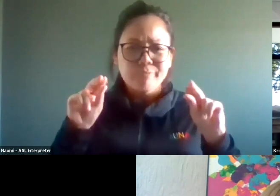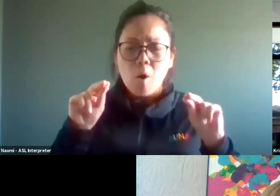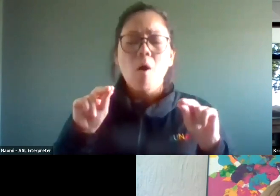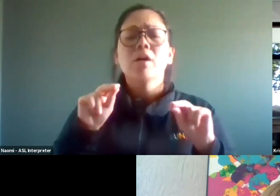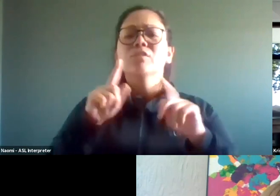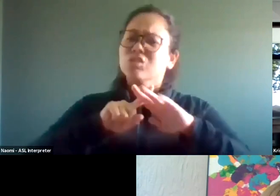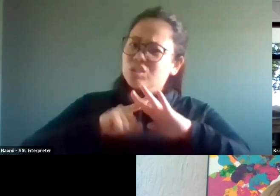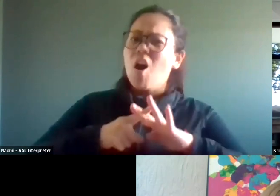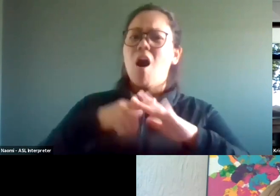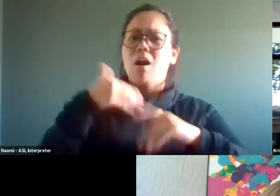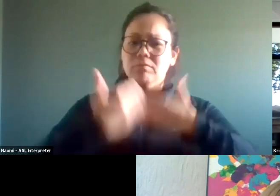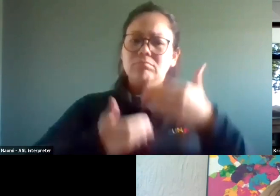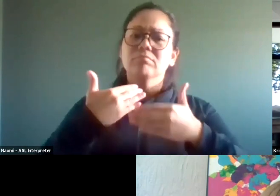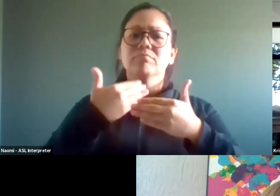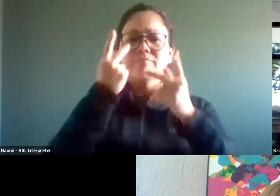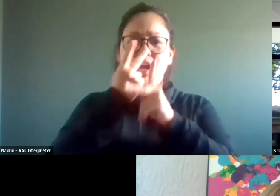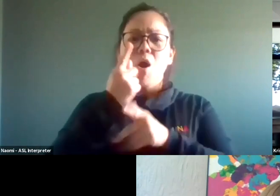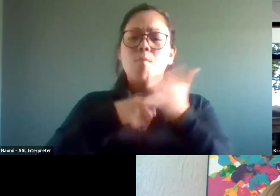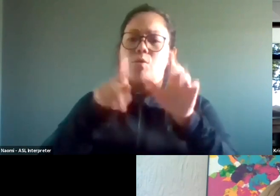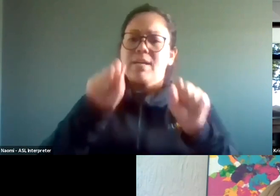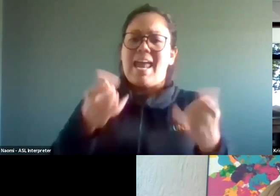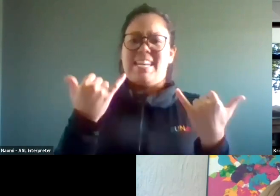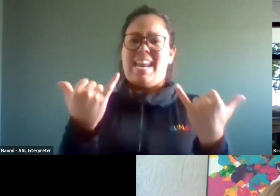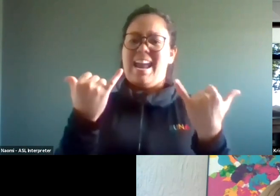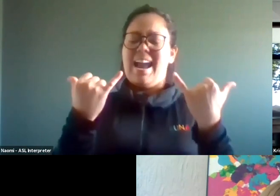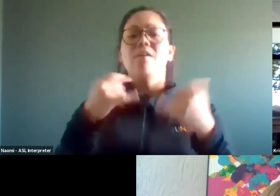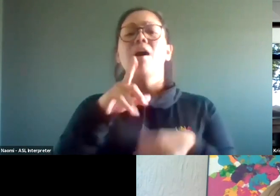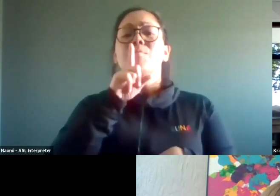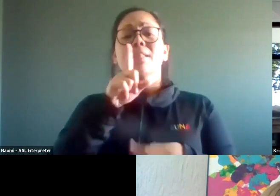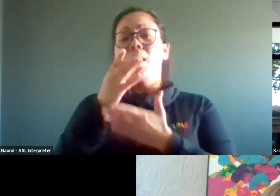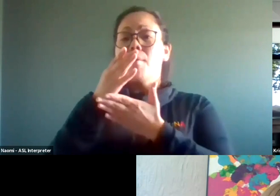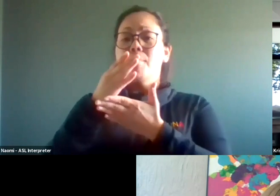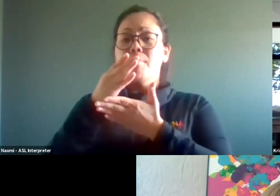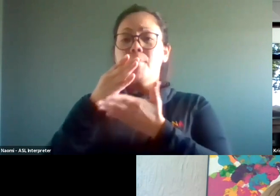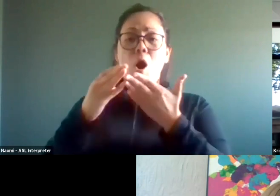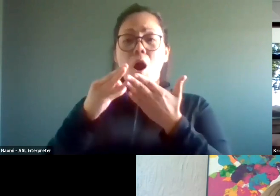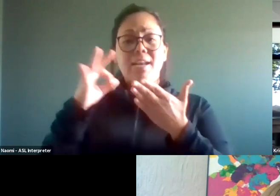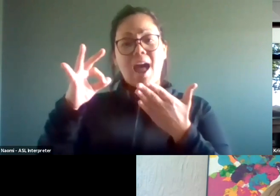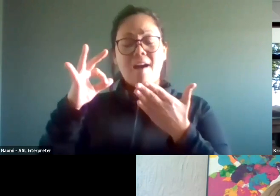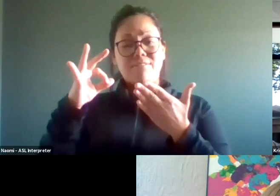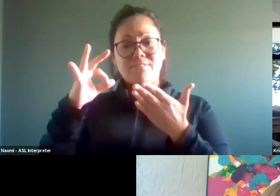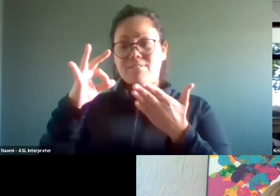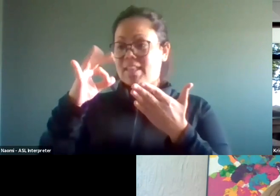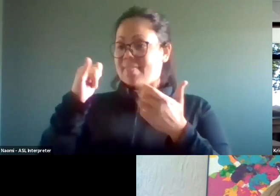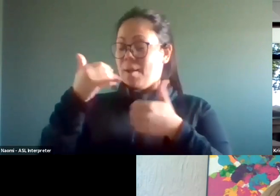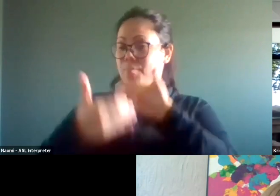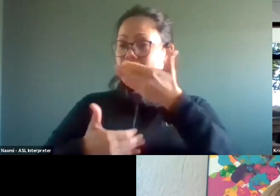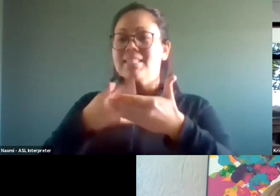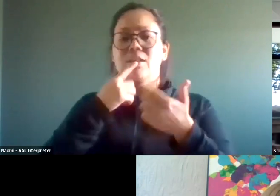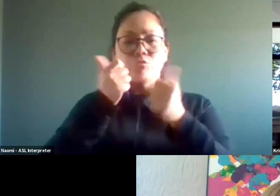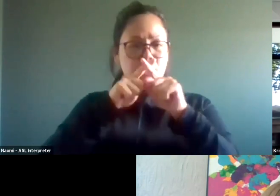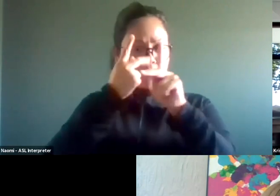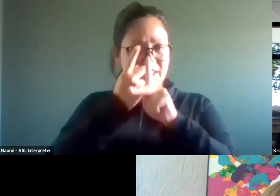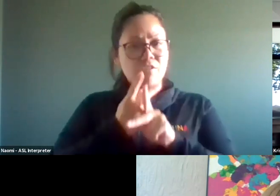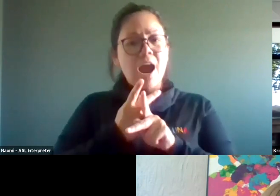you can do right now. And part of the planning is sorting those, um,